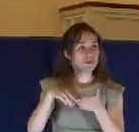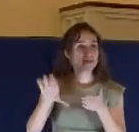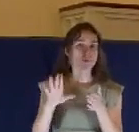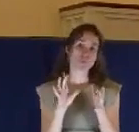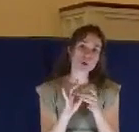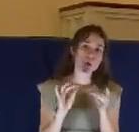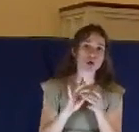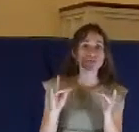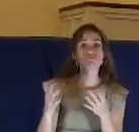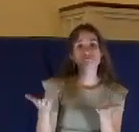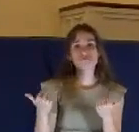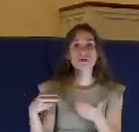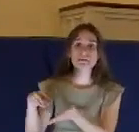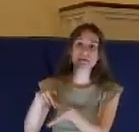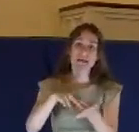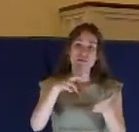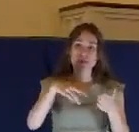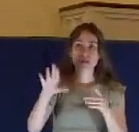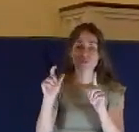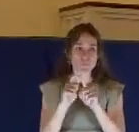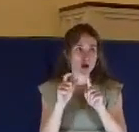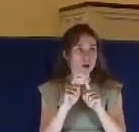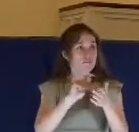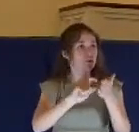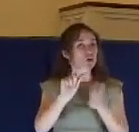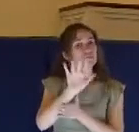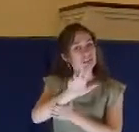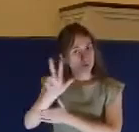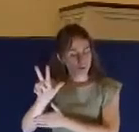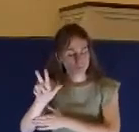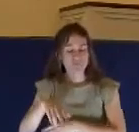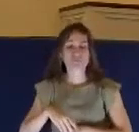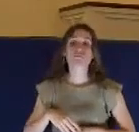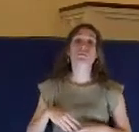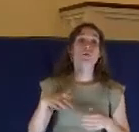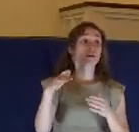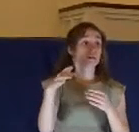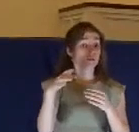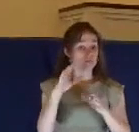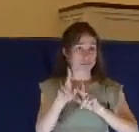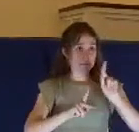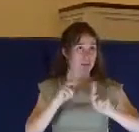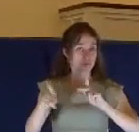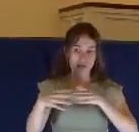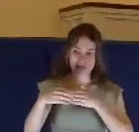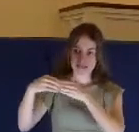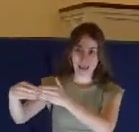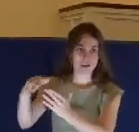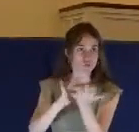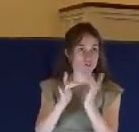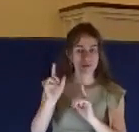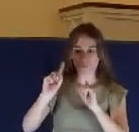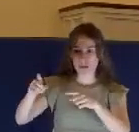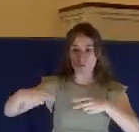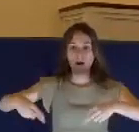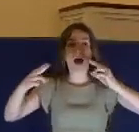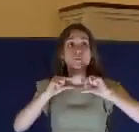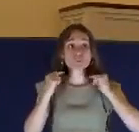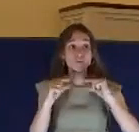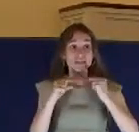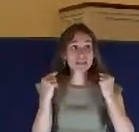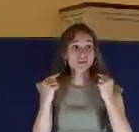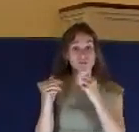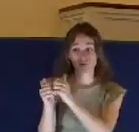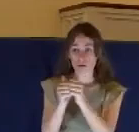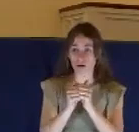Verse 53, And they led Jesus away to the high priests, and with him were assembled all the chief